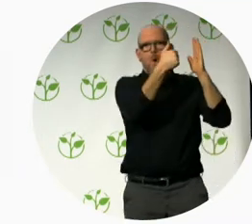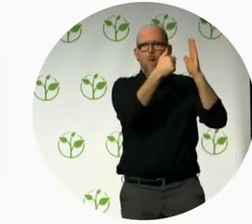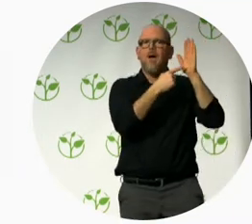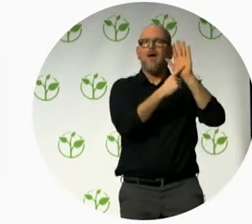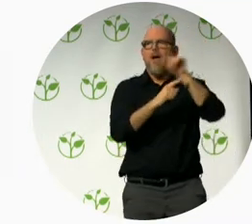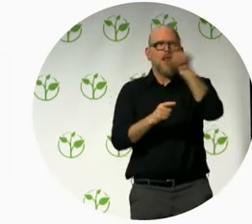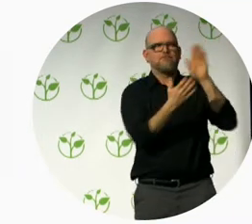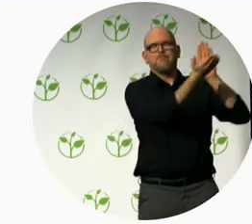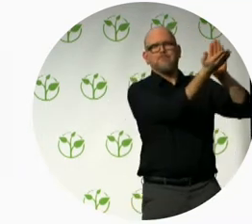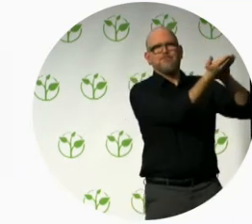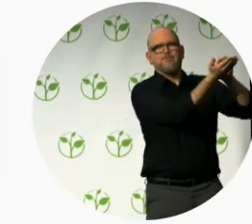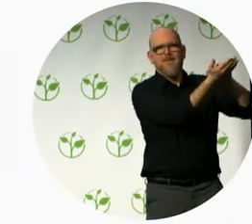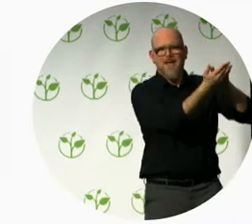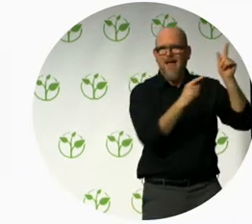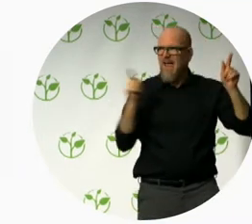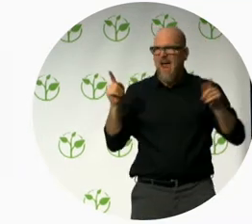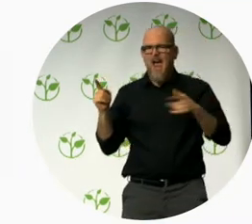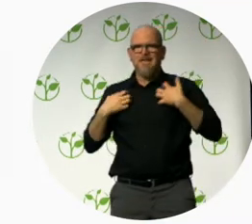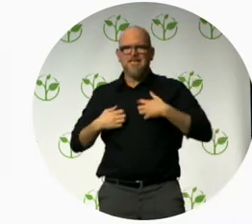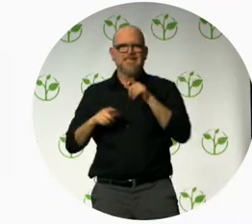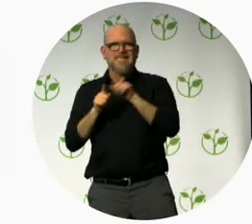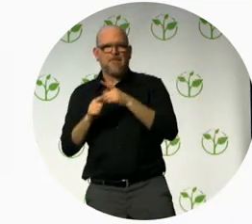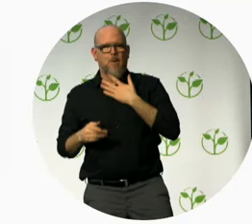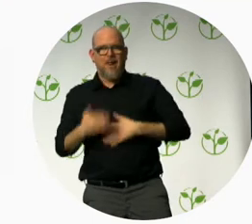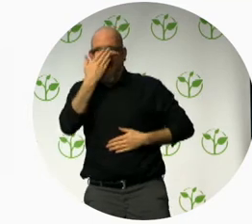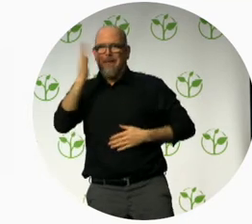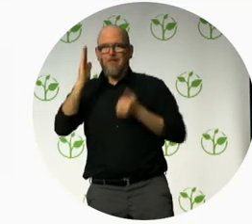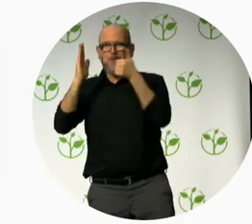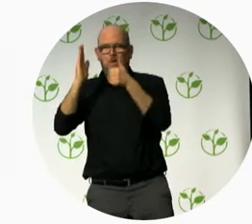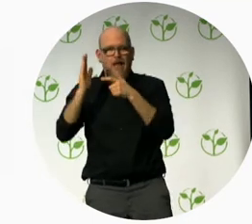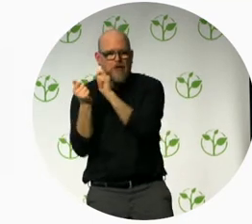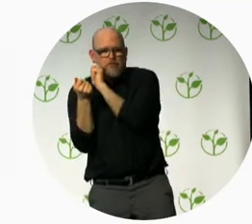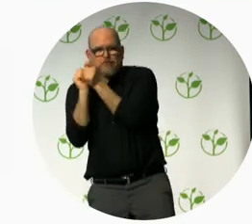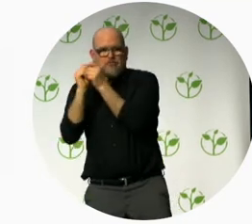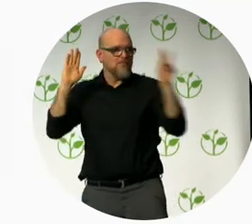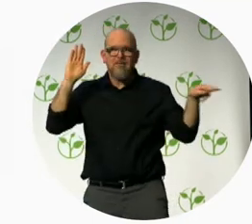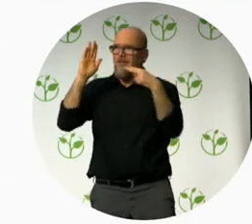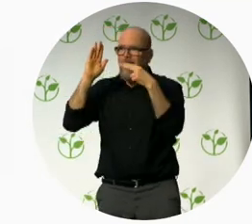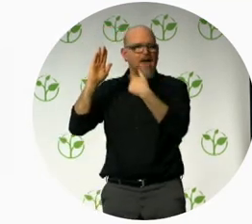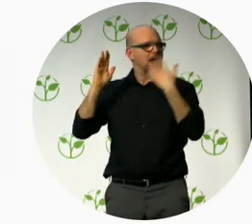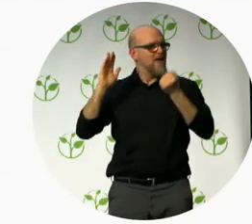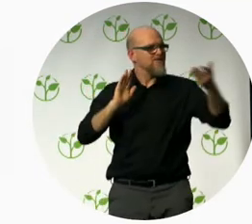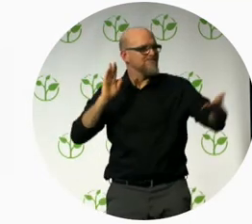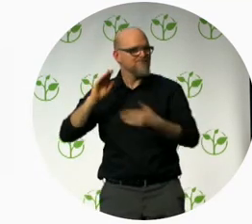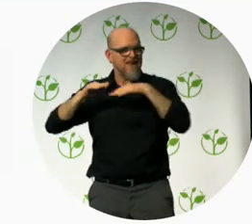Today, many decision makers are entirely devoted to our cause.